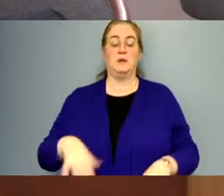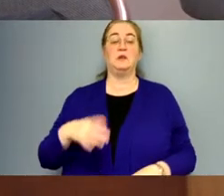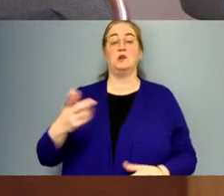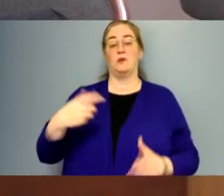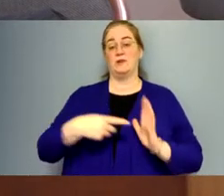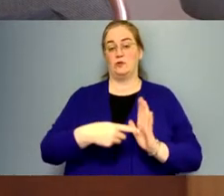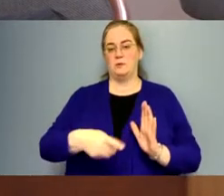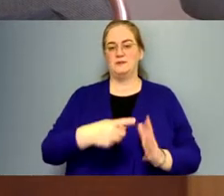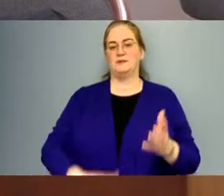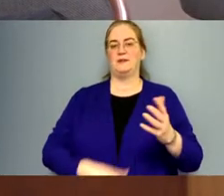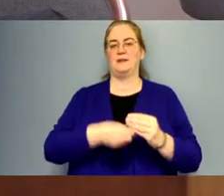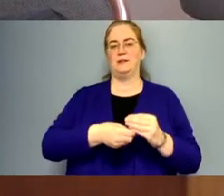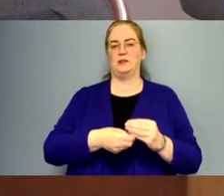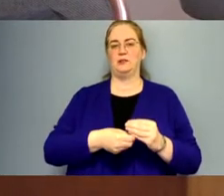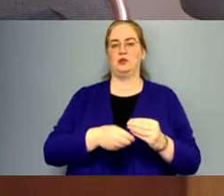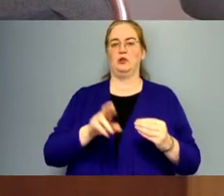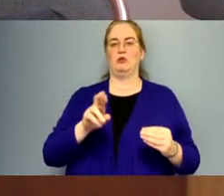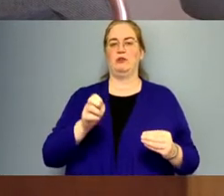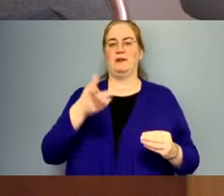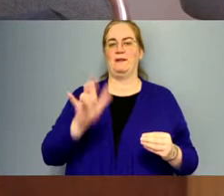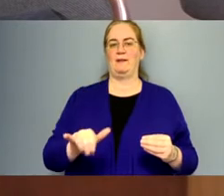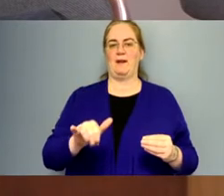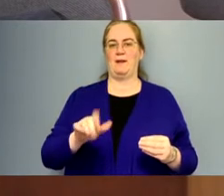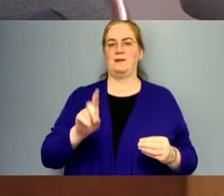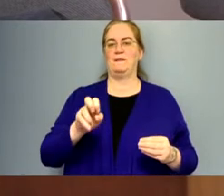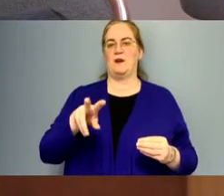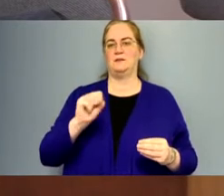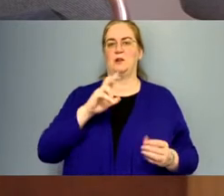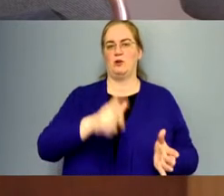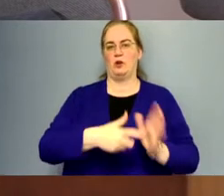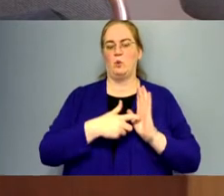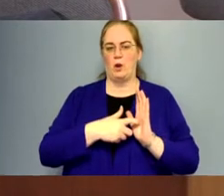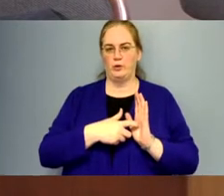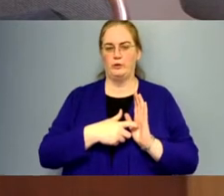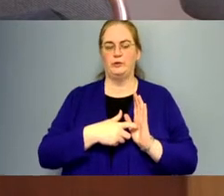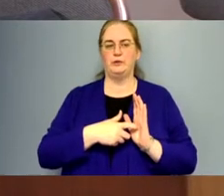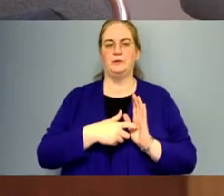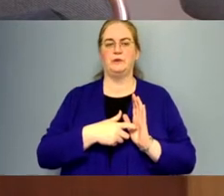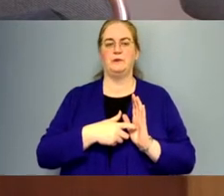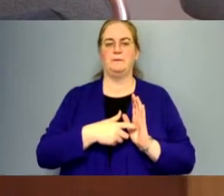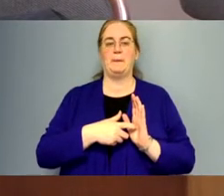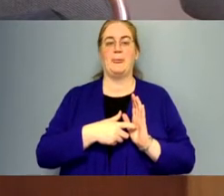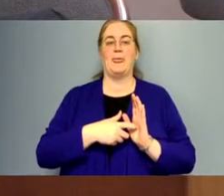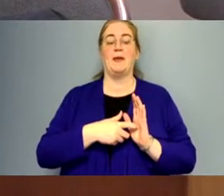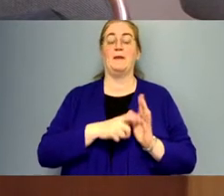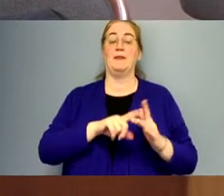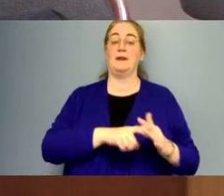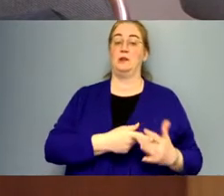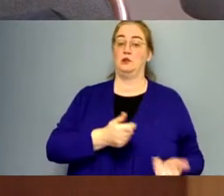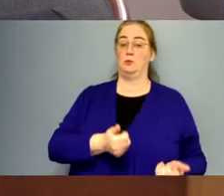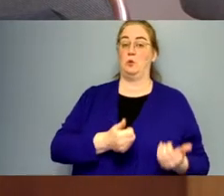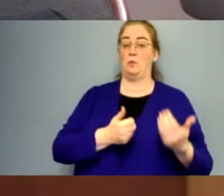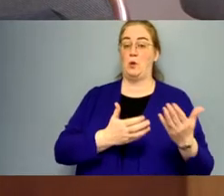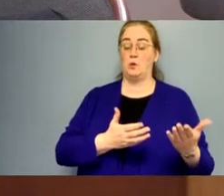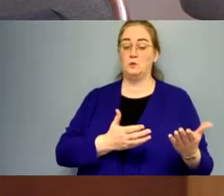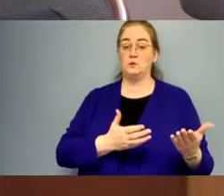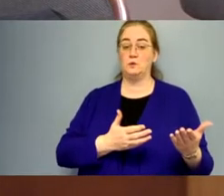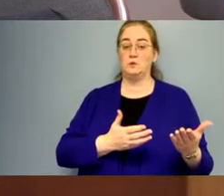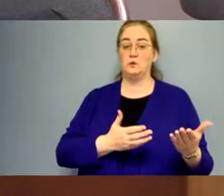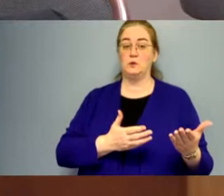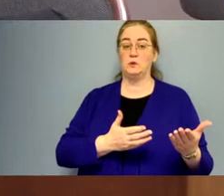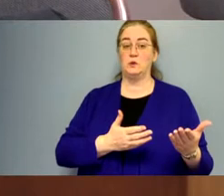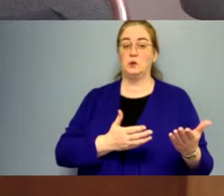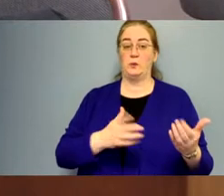essentially additional, uh, relay devices that are required. Um, the initial proposal that came back, um,